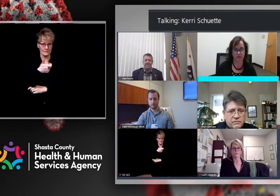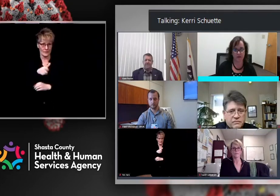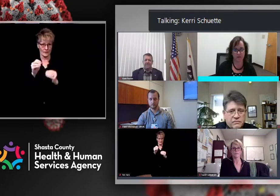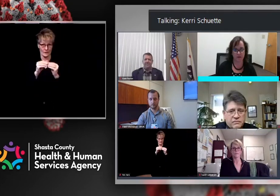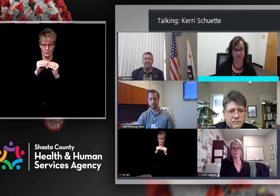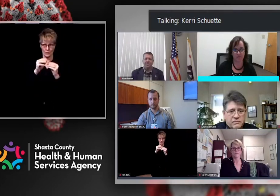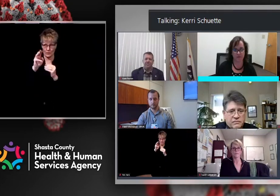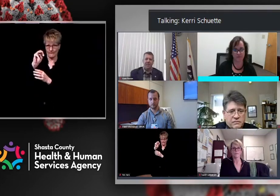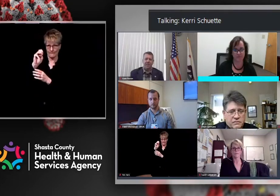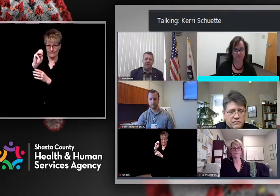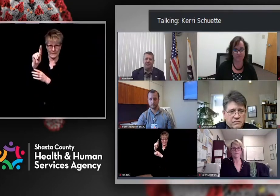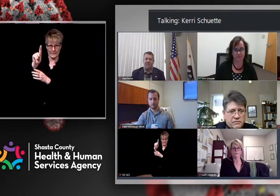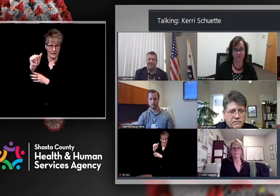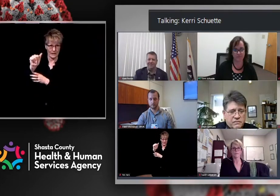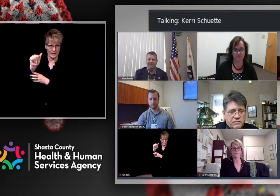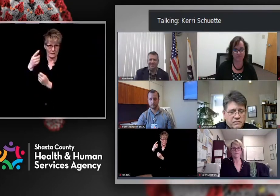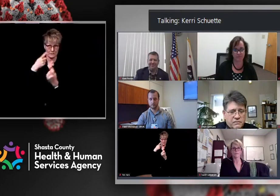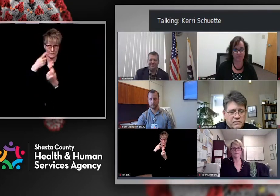Okay, we are ready for you.